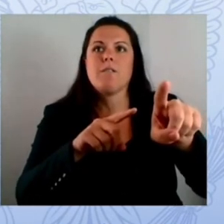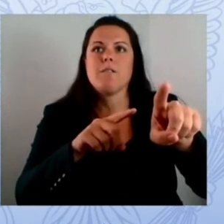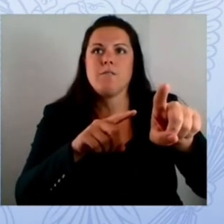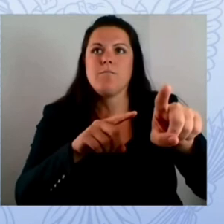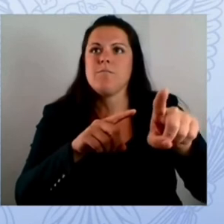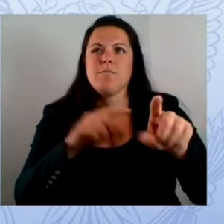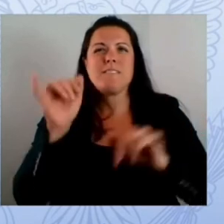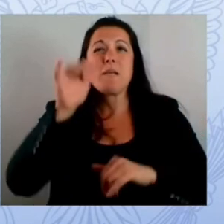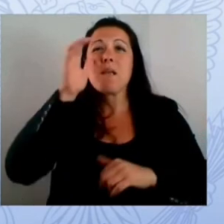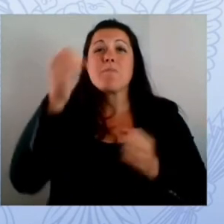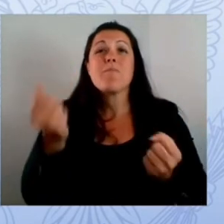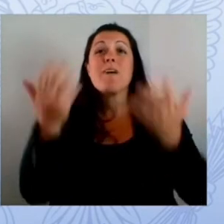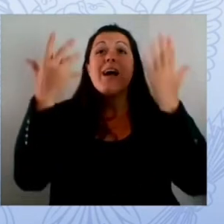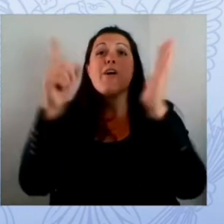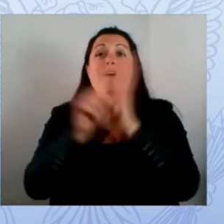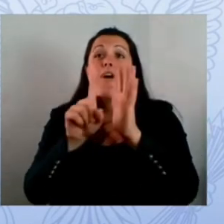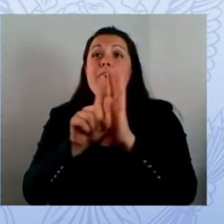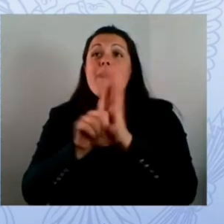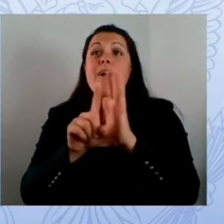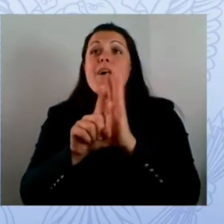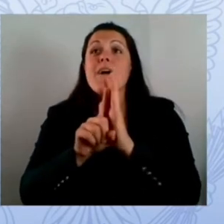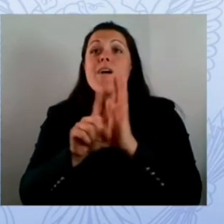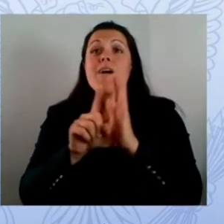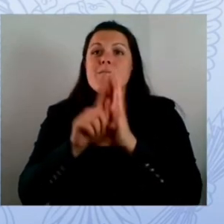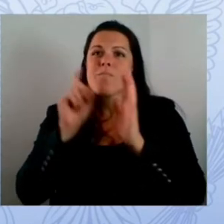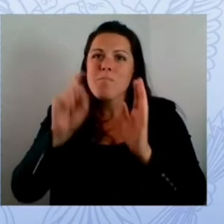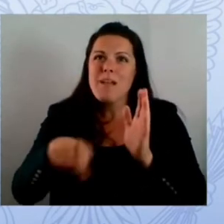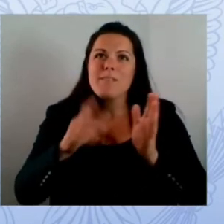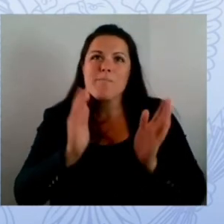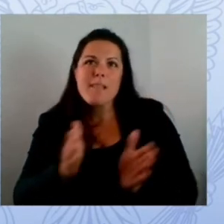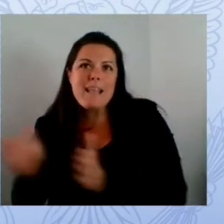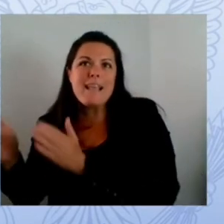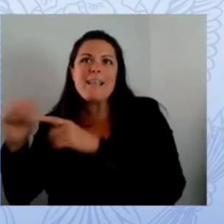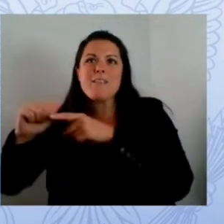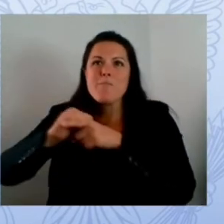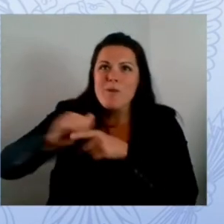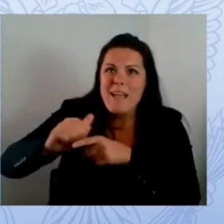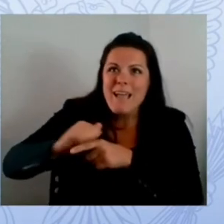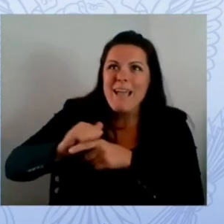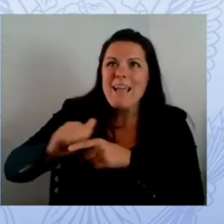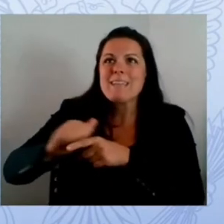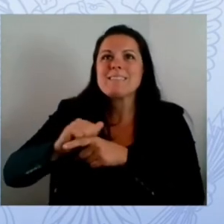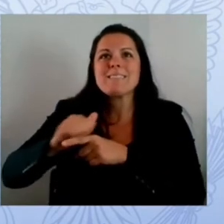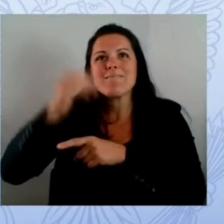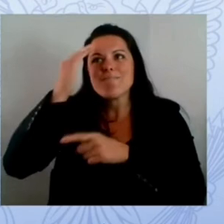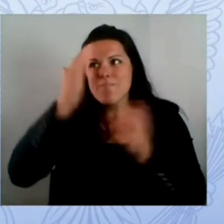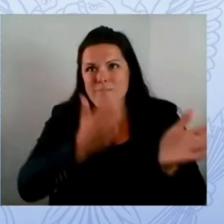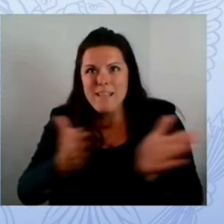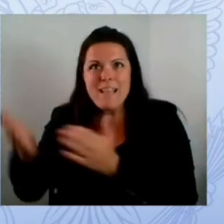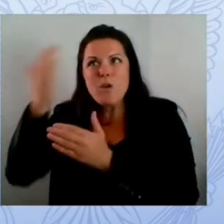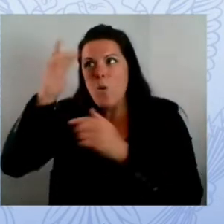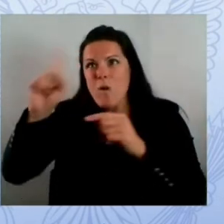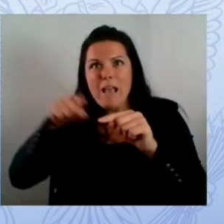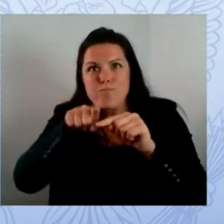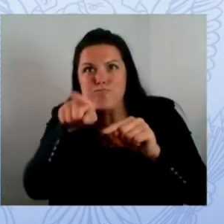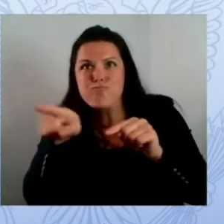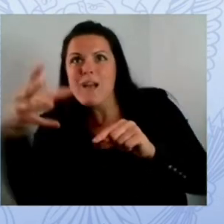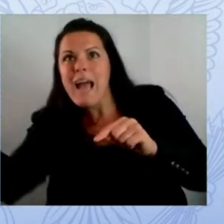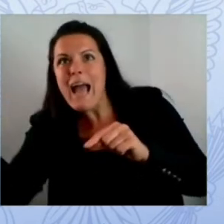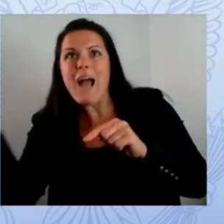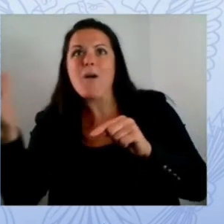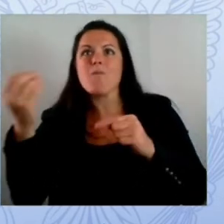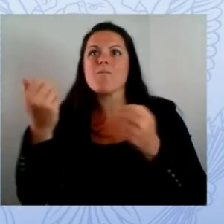so have the cyber security fire drills because you know cyber security threats can really feel kind of overwhelming